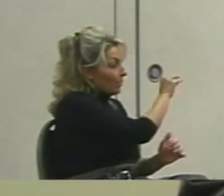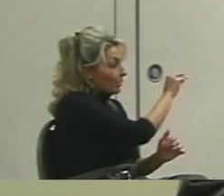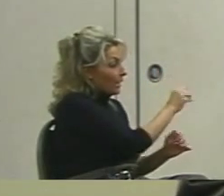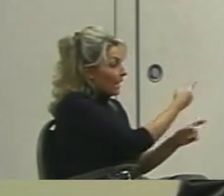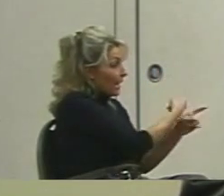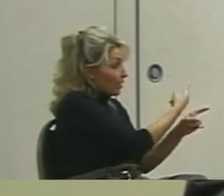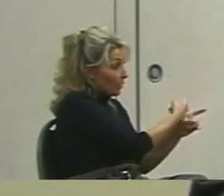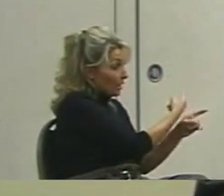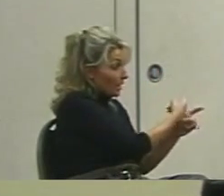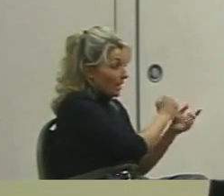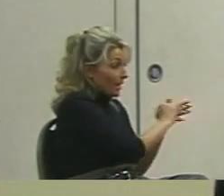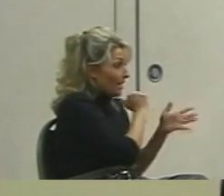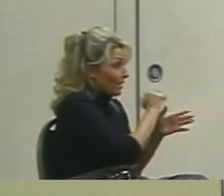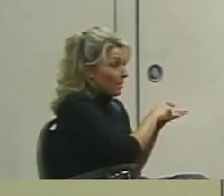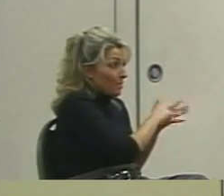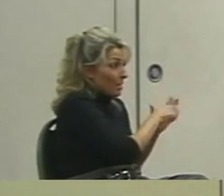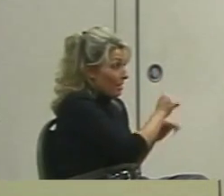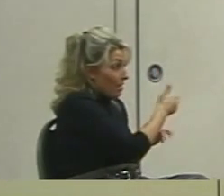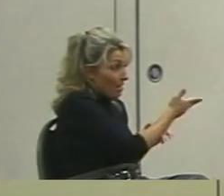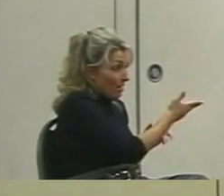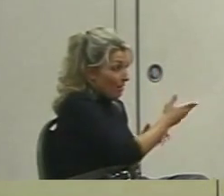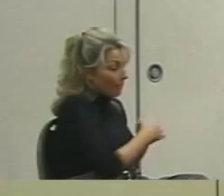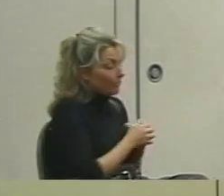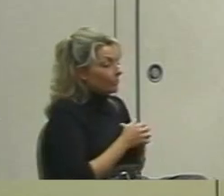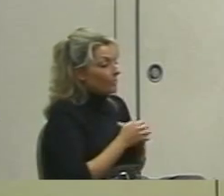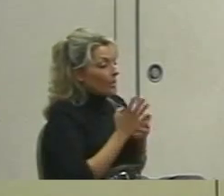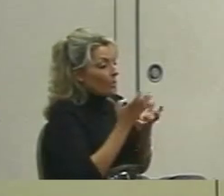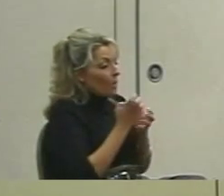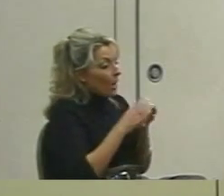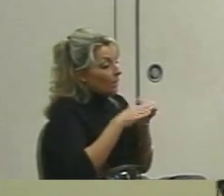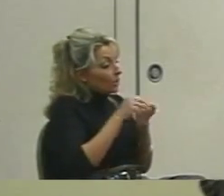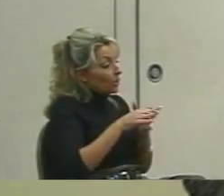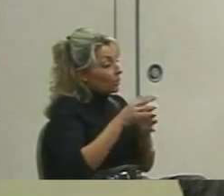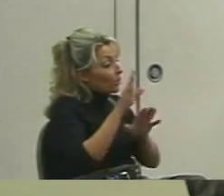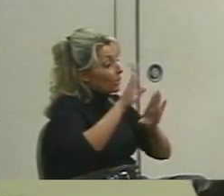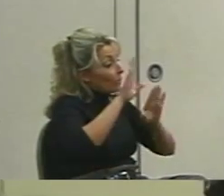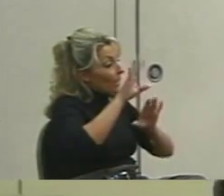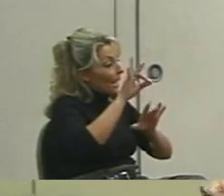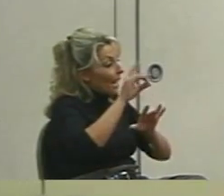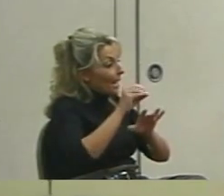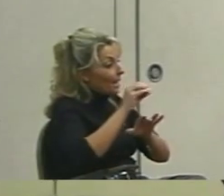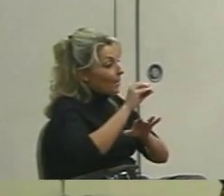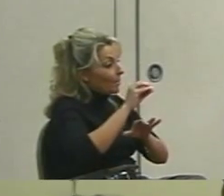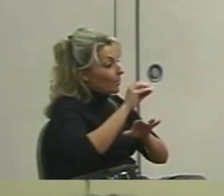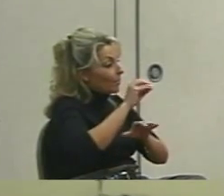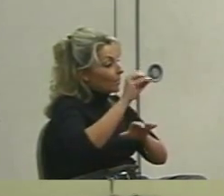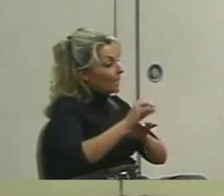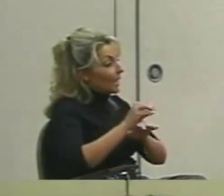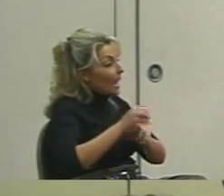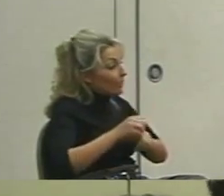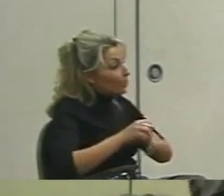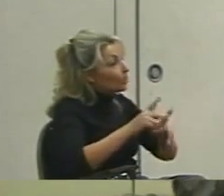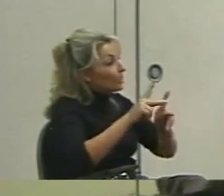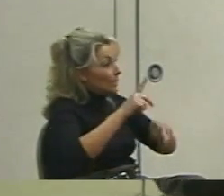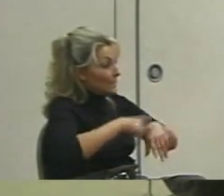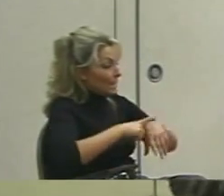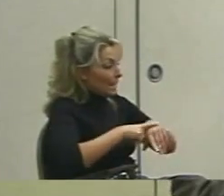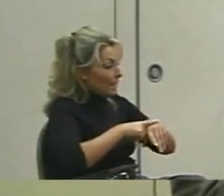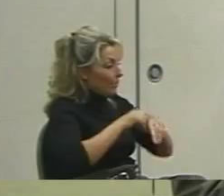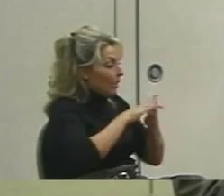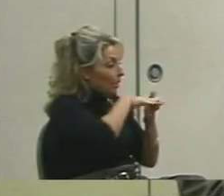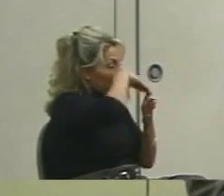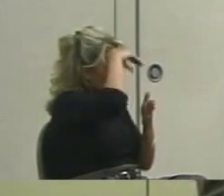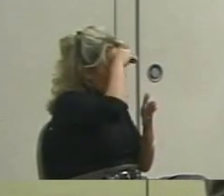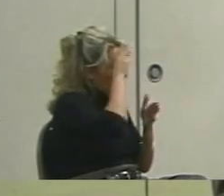because that doesn't mean anything. We want student will raise his hand 80% of opportunities. Student will finish a worksheet with